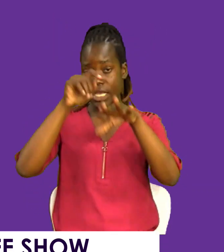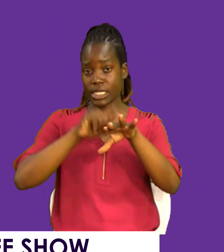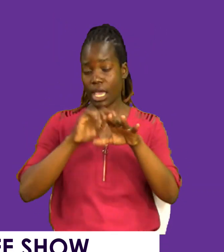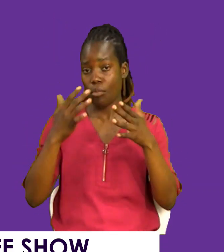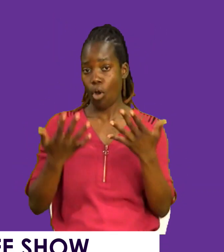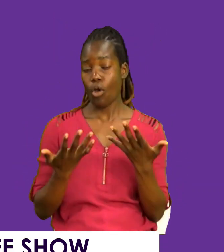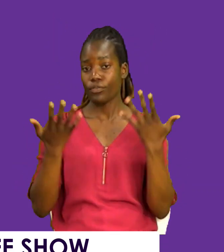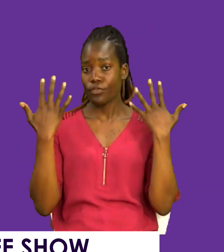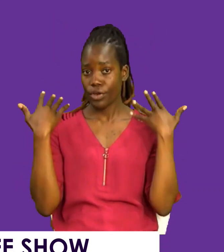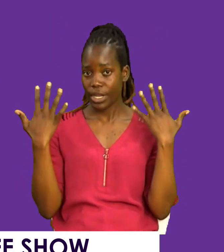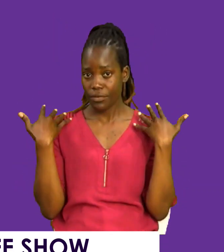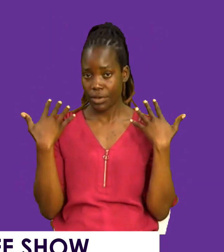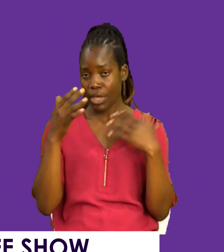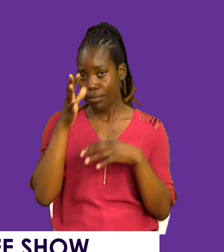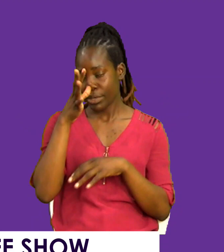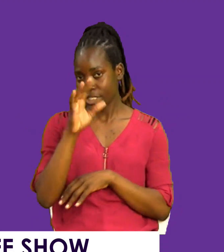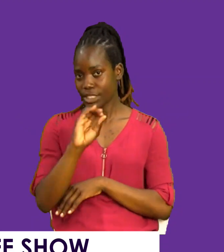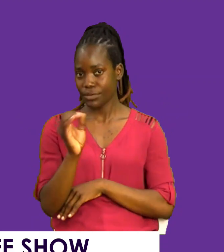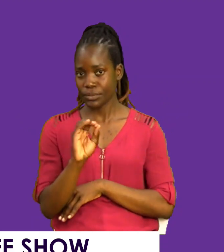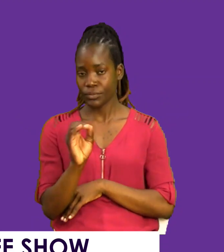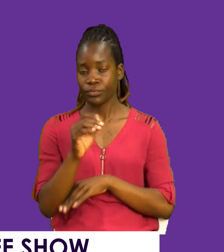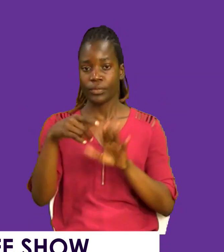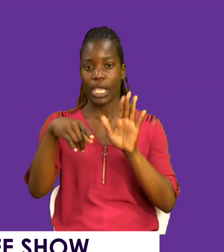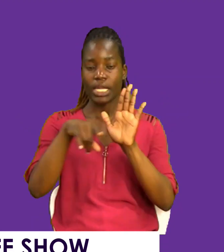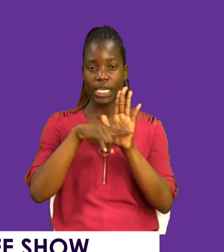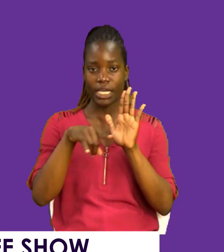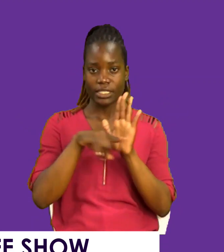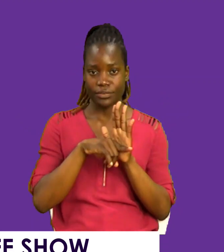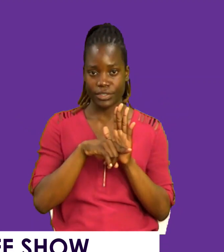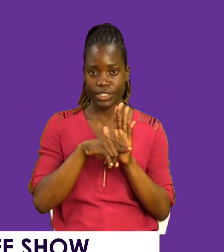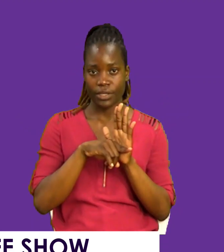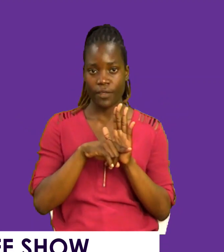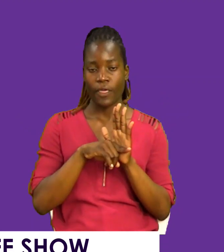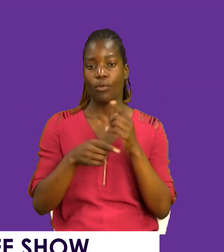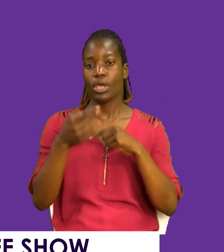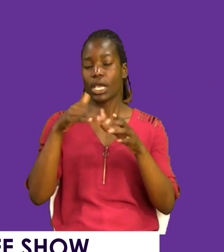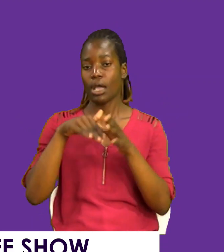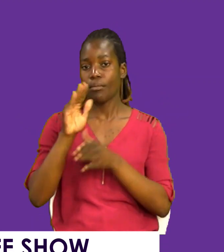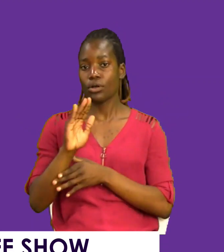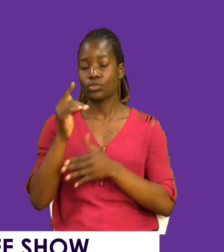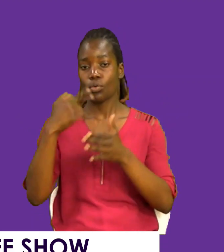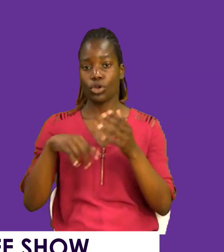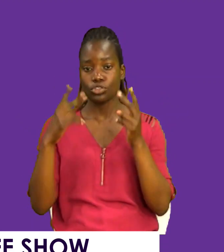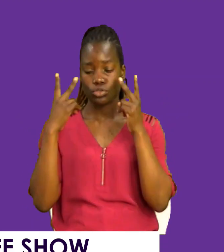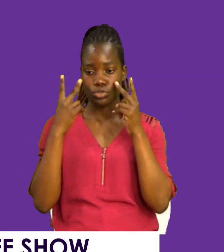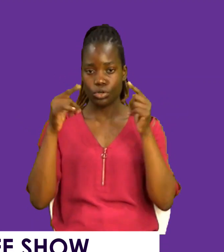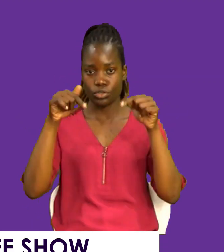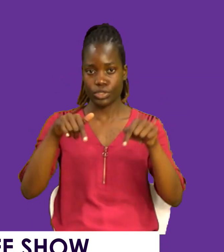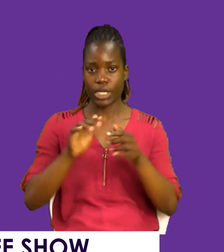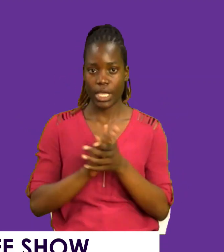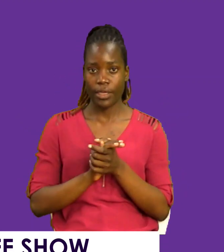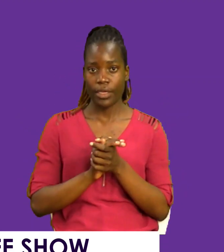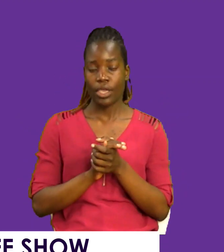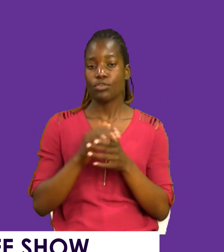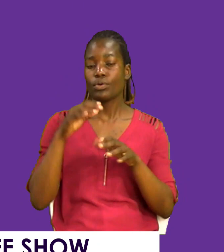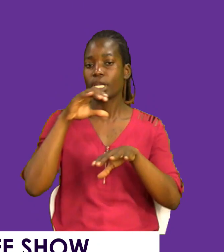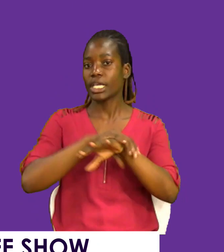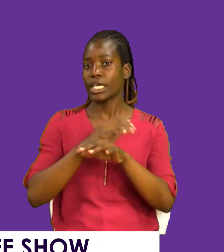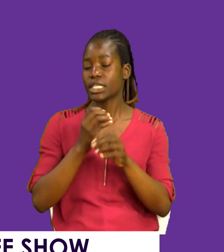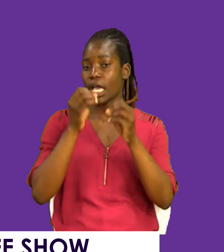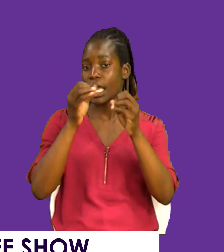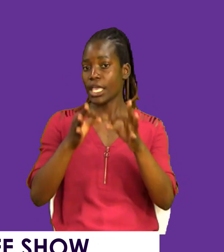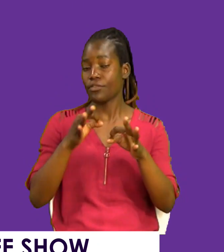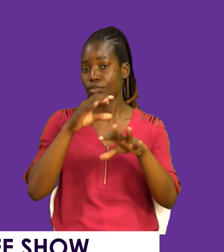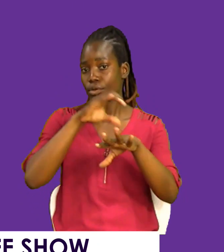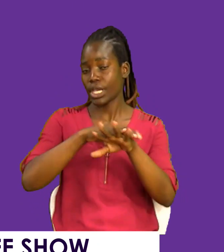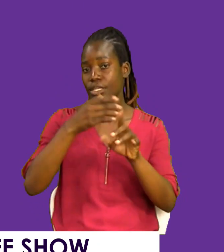in eternity. Do not be cheated. Negativity will come out. Whatever you sow today, you will reap. If